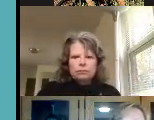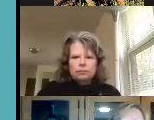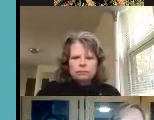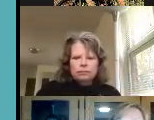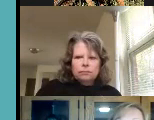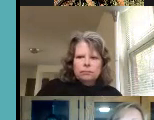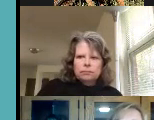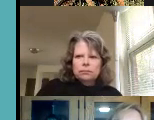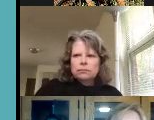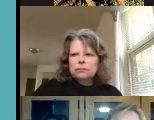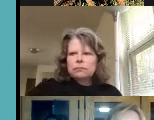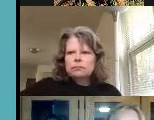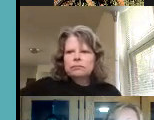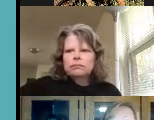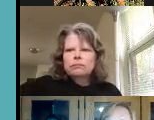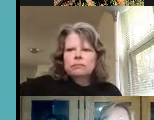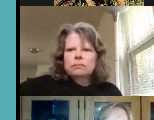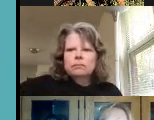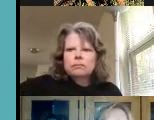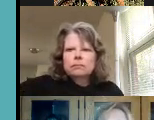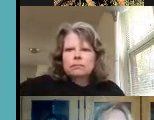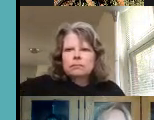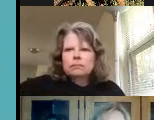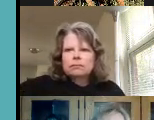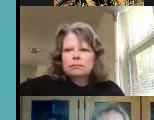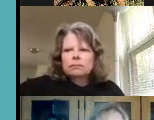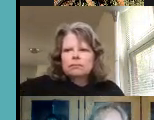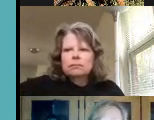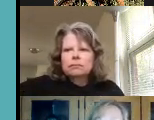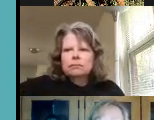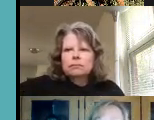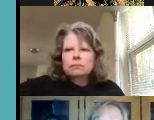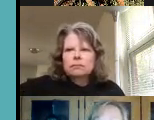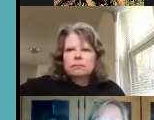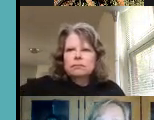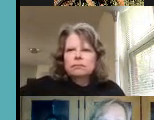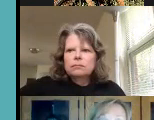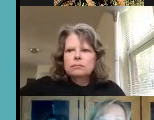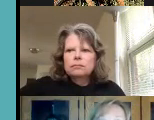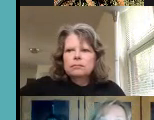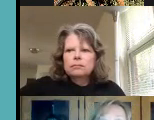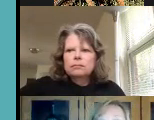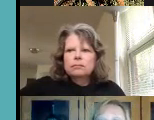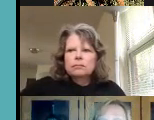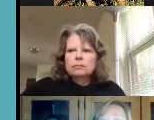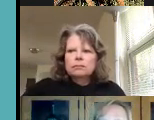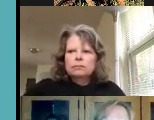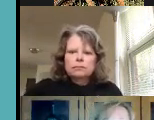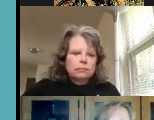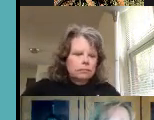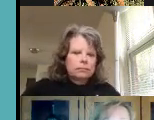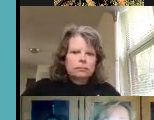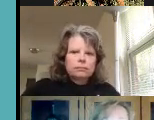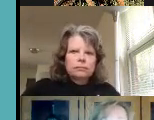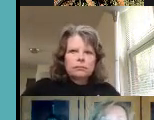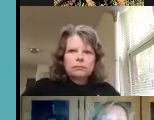such as macular degeneration or retinitis as i'm sure some of you have talked already about consumers who have